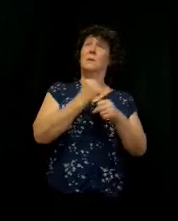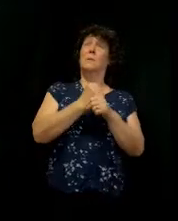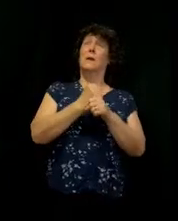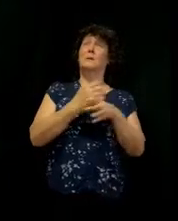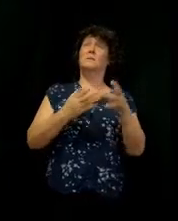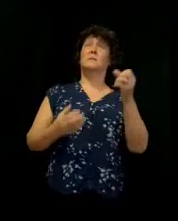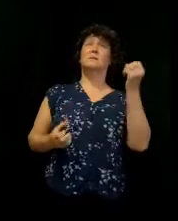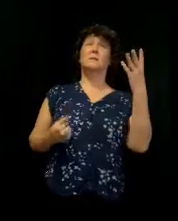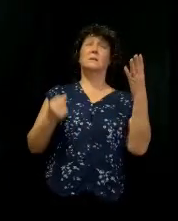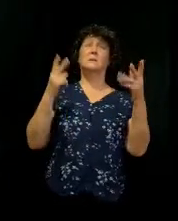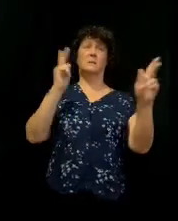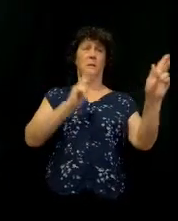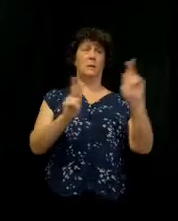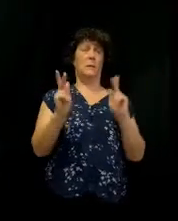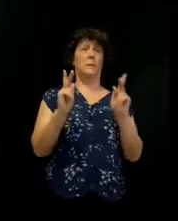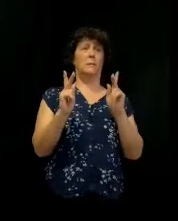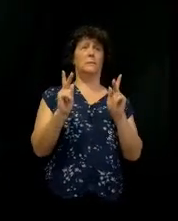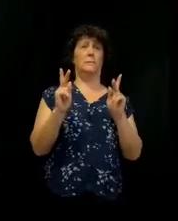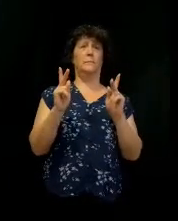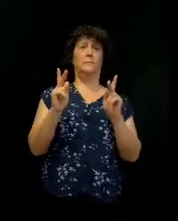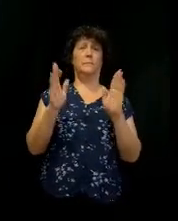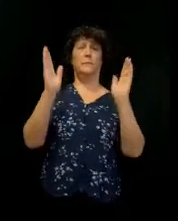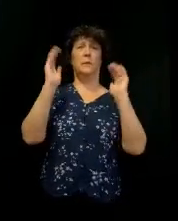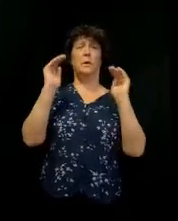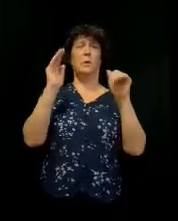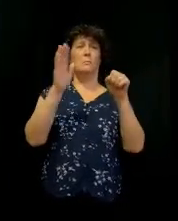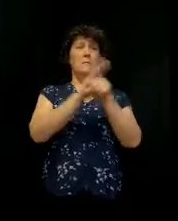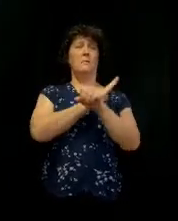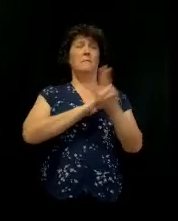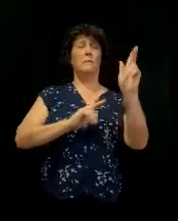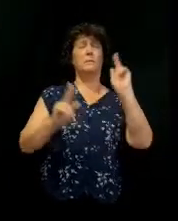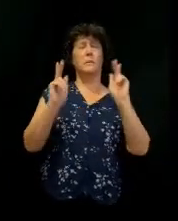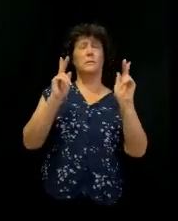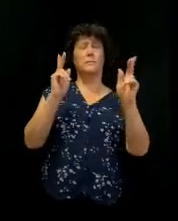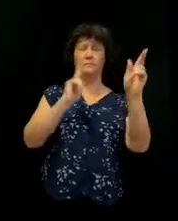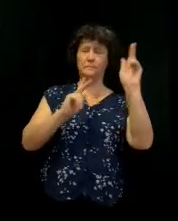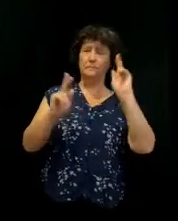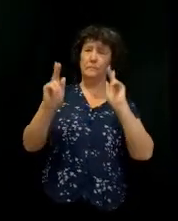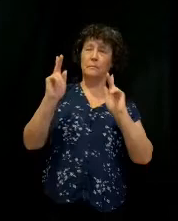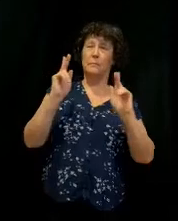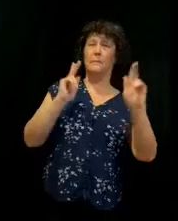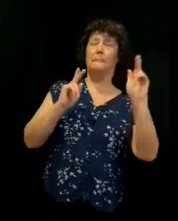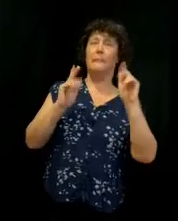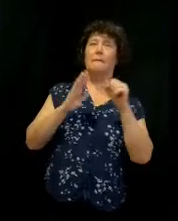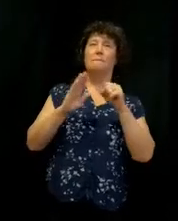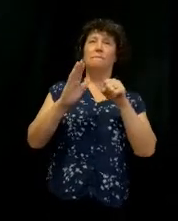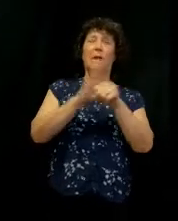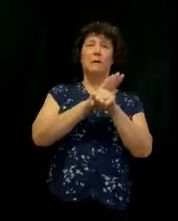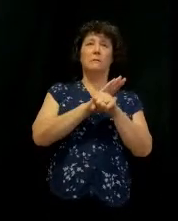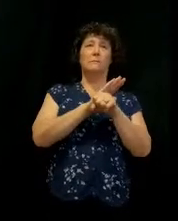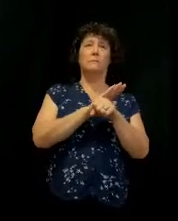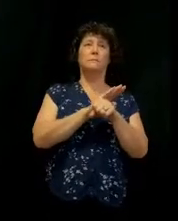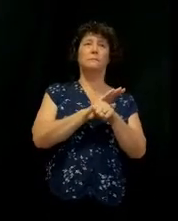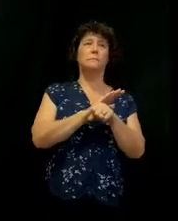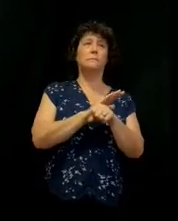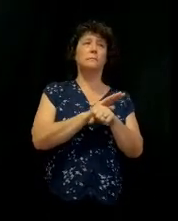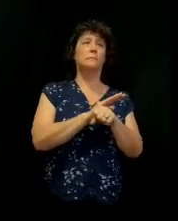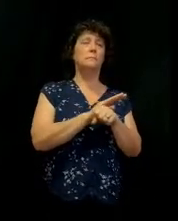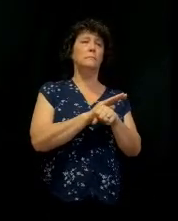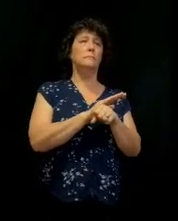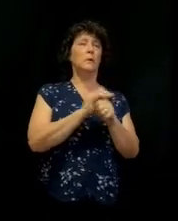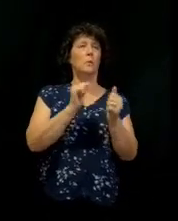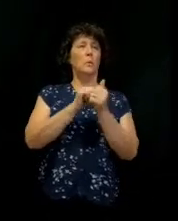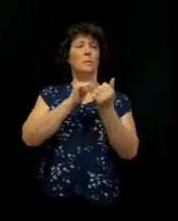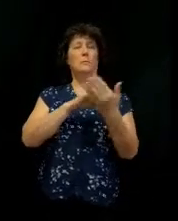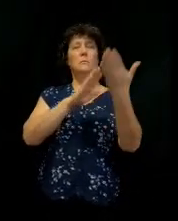a singing people, a hope-filled people, a people, Lord God, filled with presence.